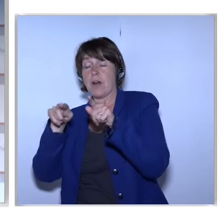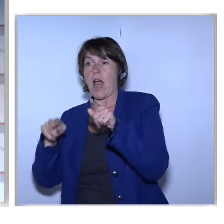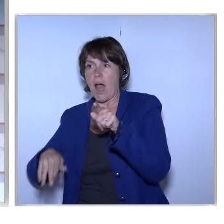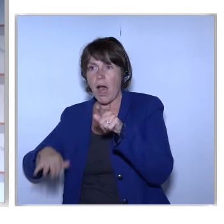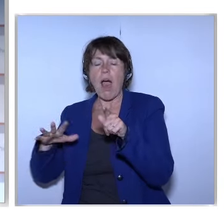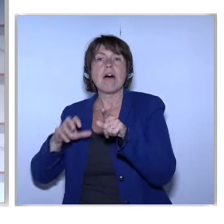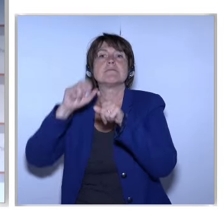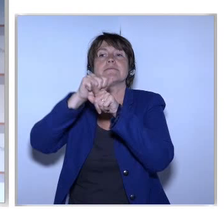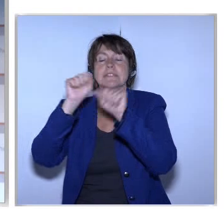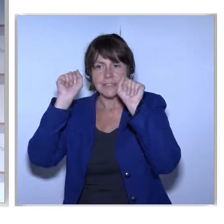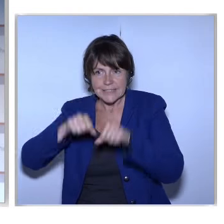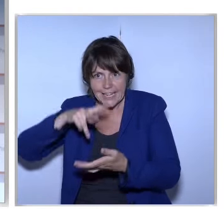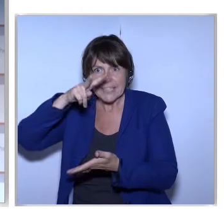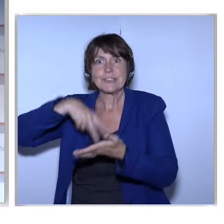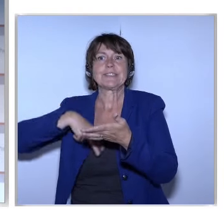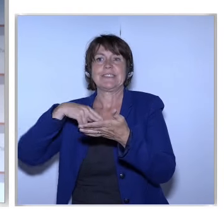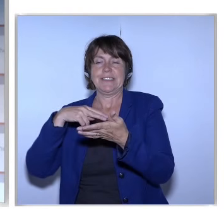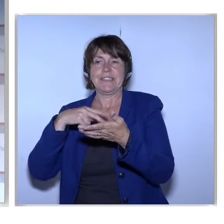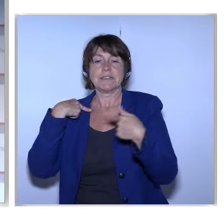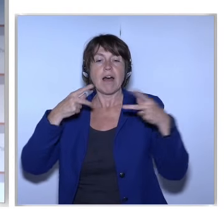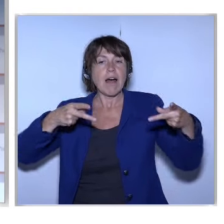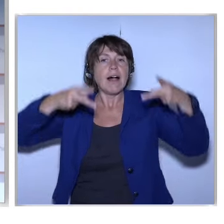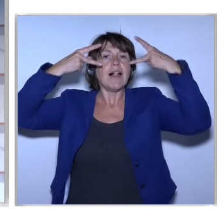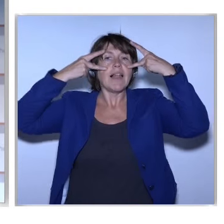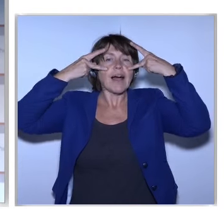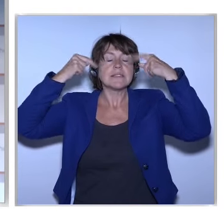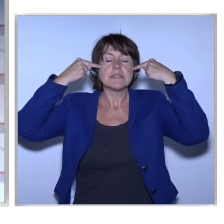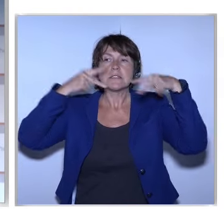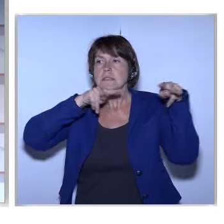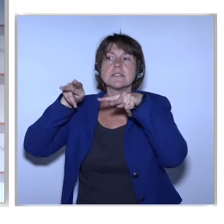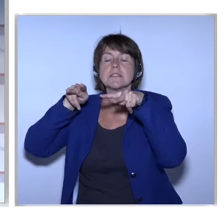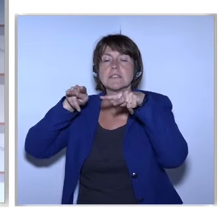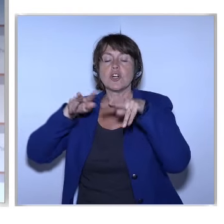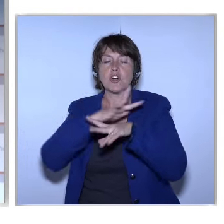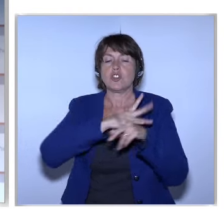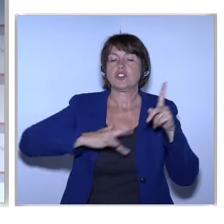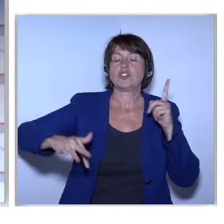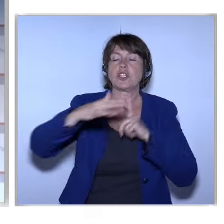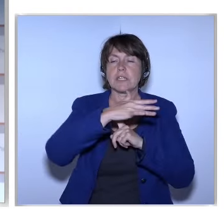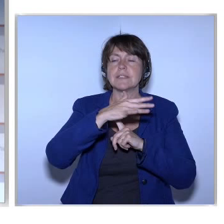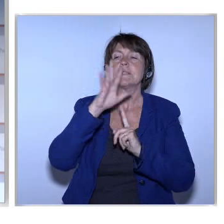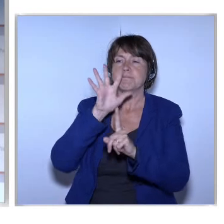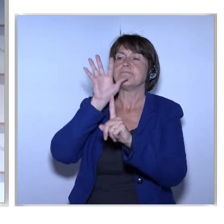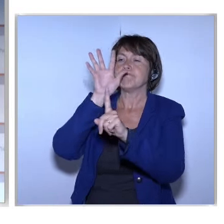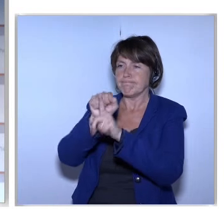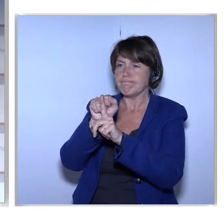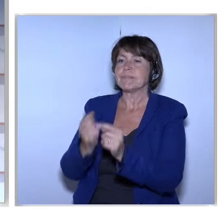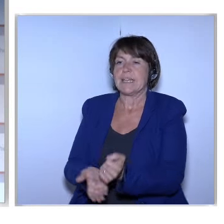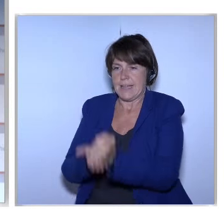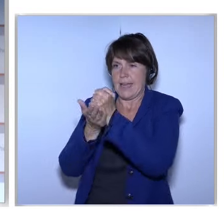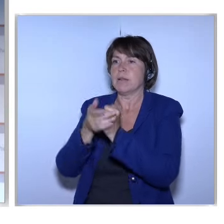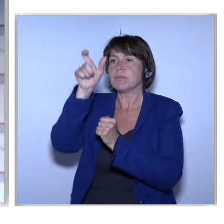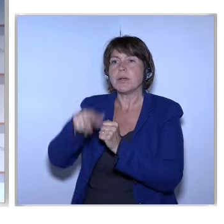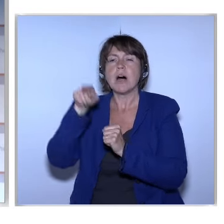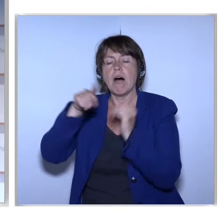Lenses That Are Brought Together Society Has Actually Internalized The Need To Identify And Help People With Low